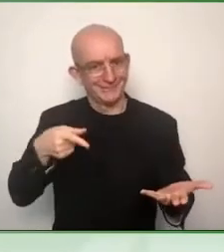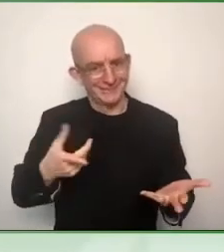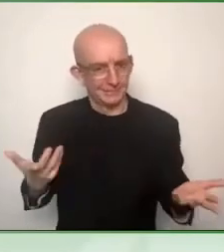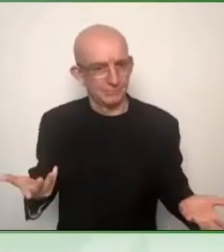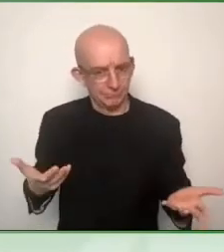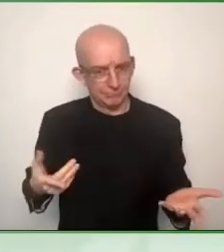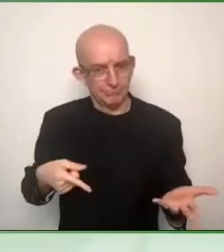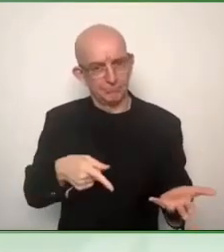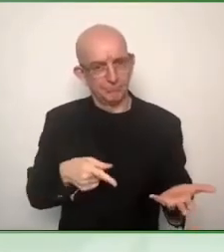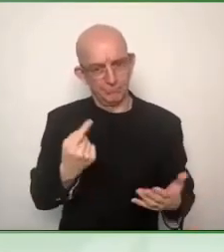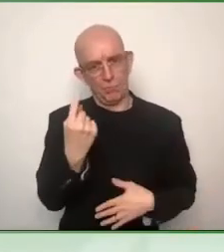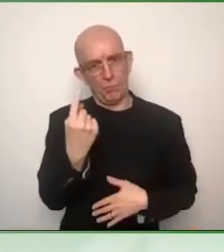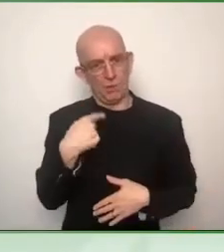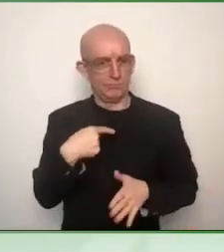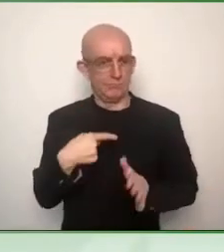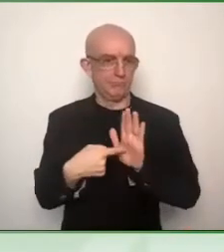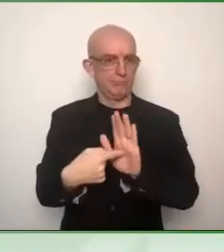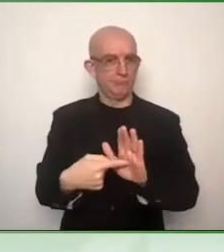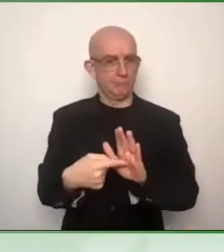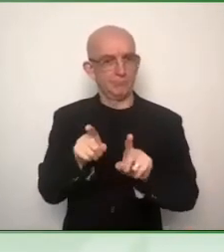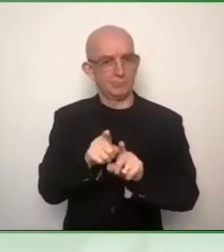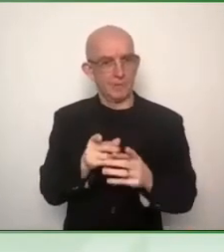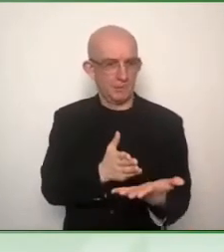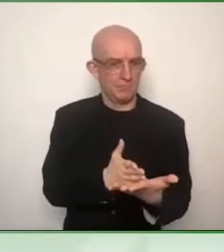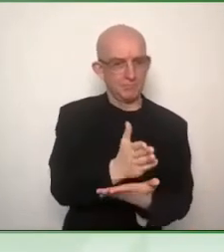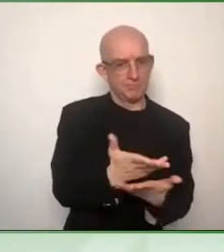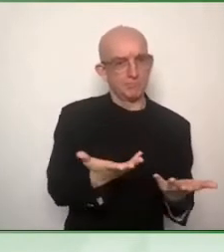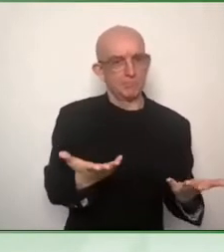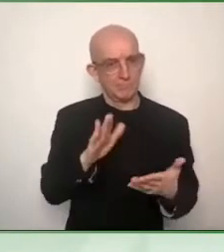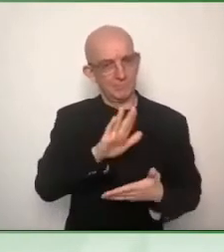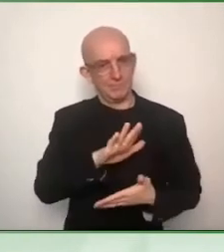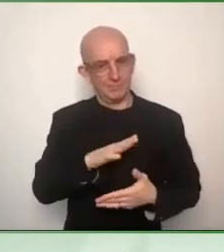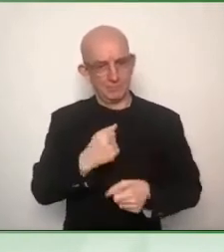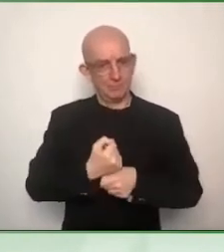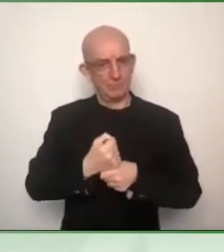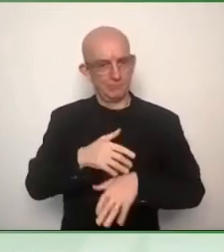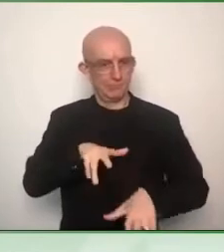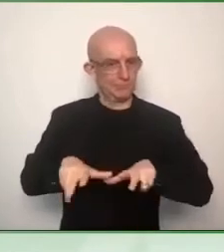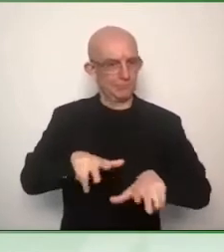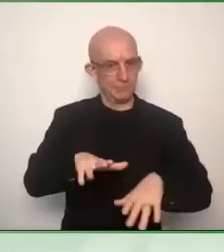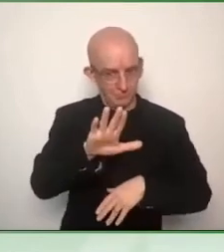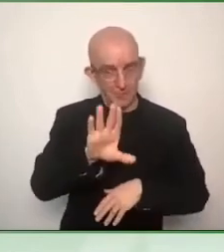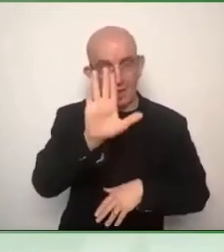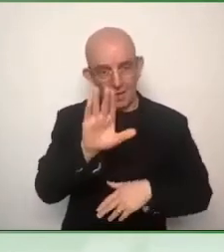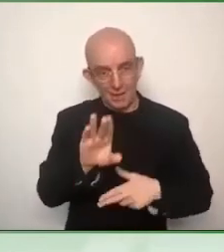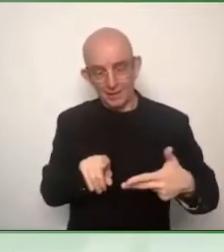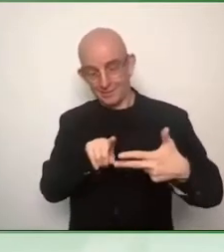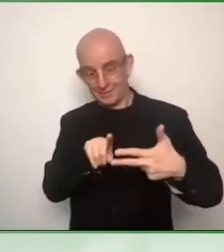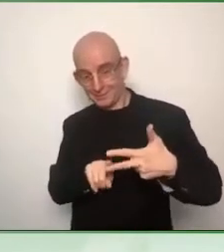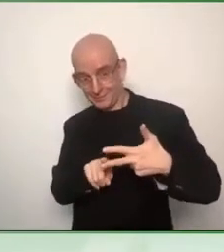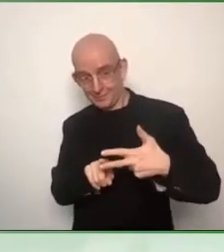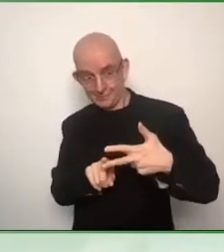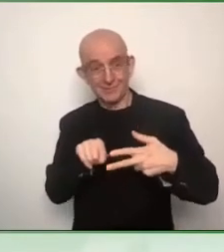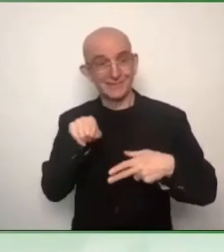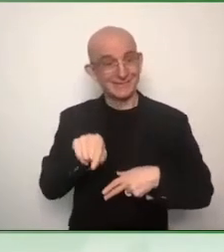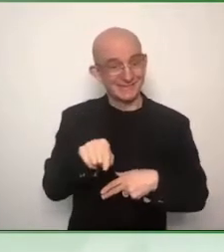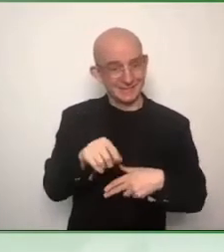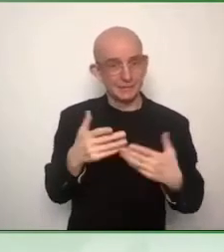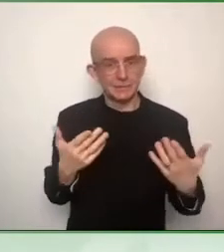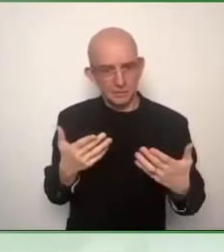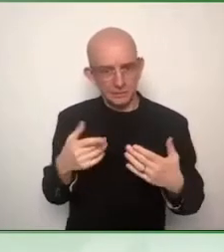of those three standards is the development of new standards. One of them will deal with